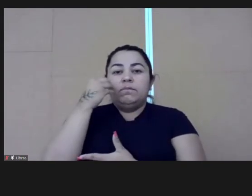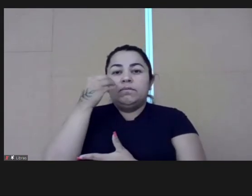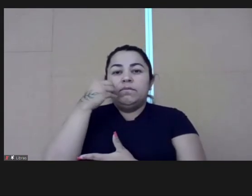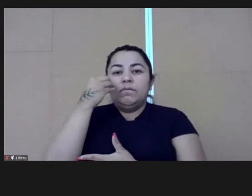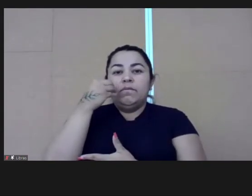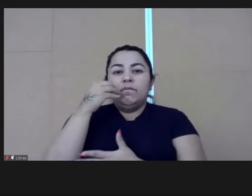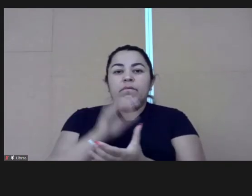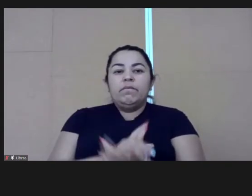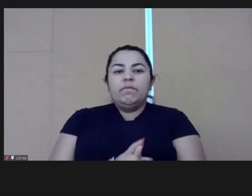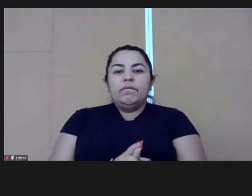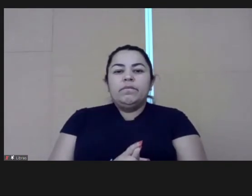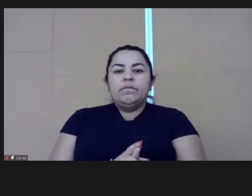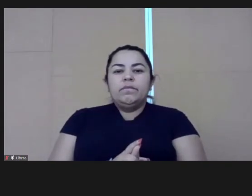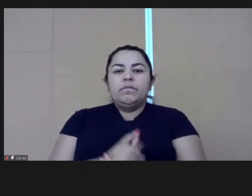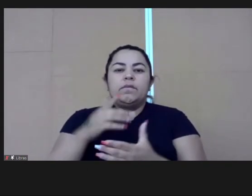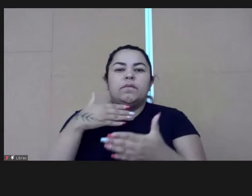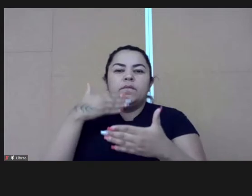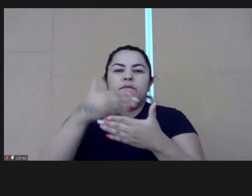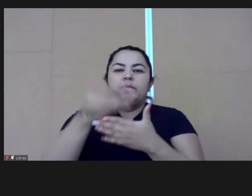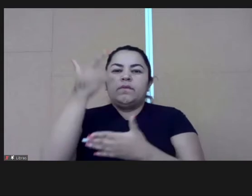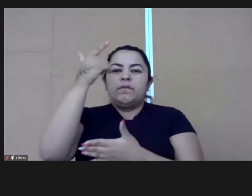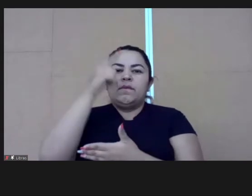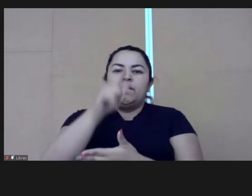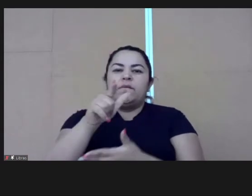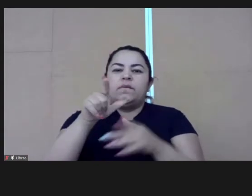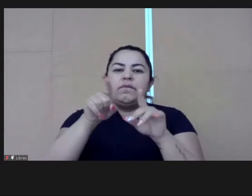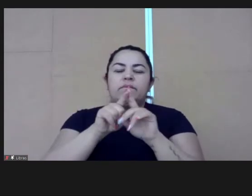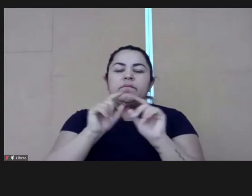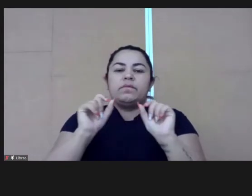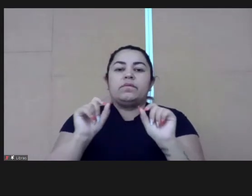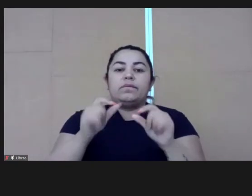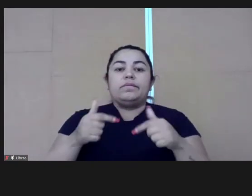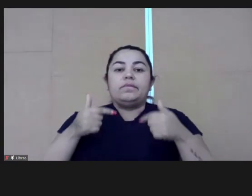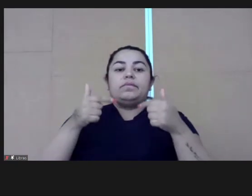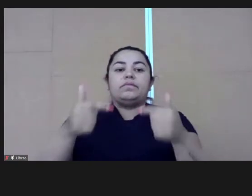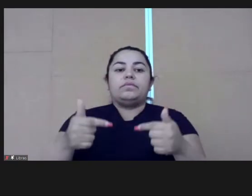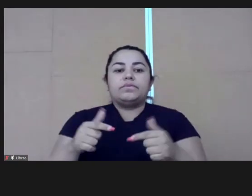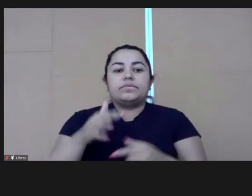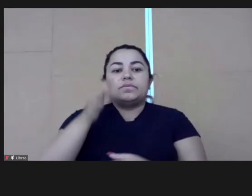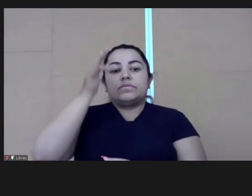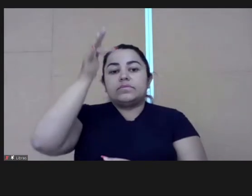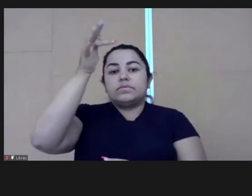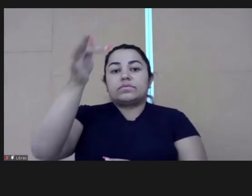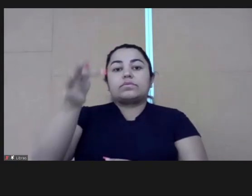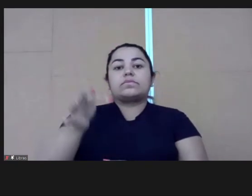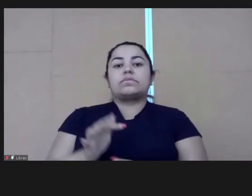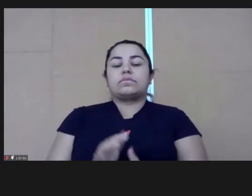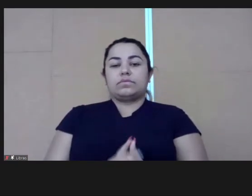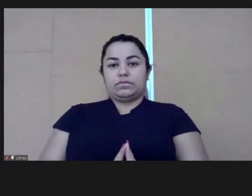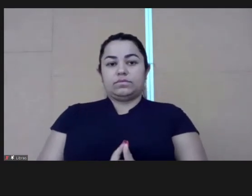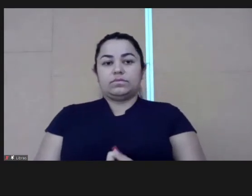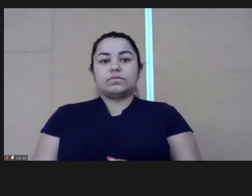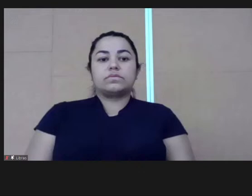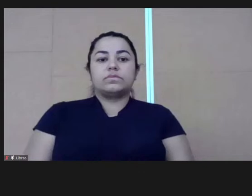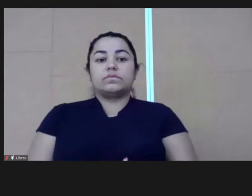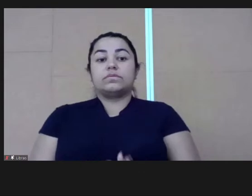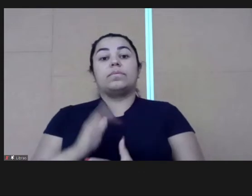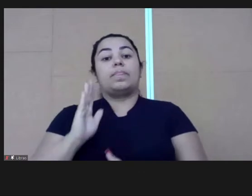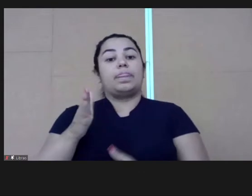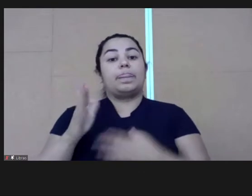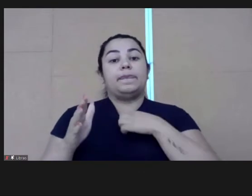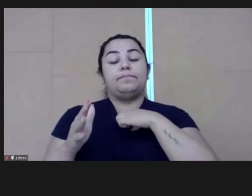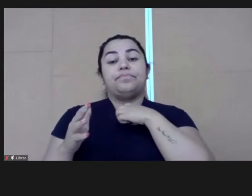to reach this challenges. That's the question, how to work with leadership